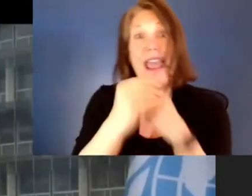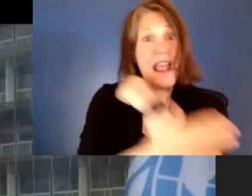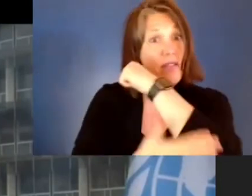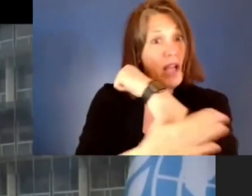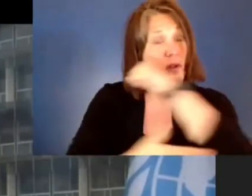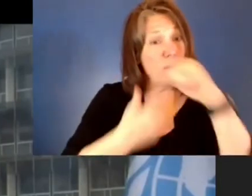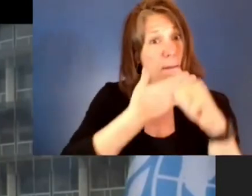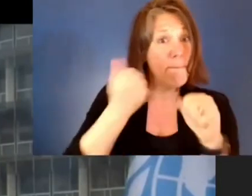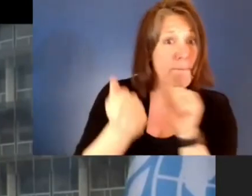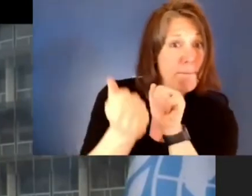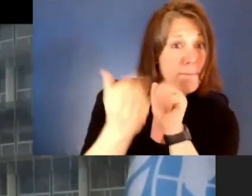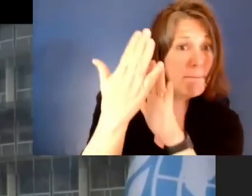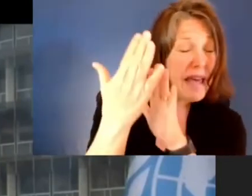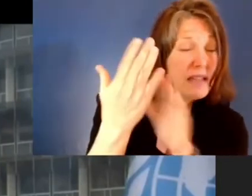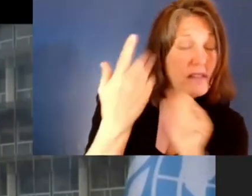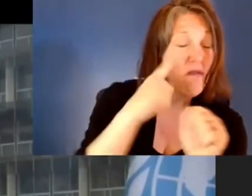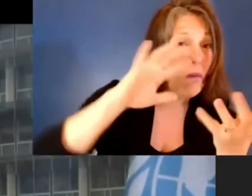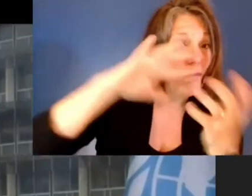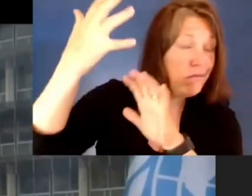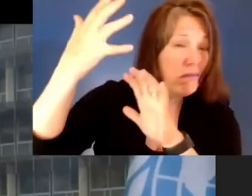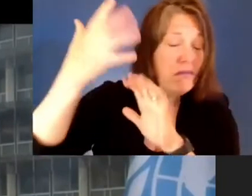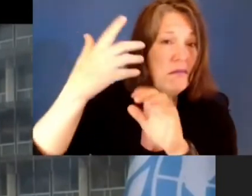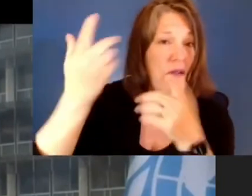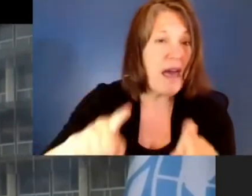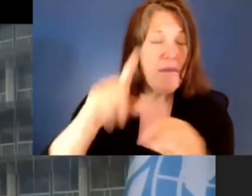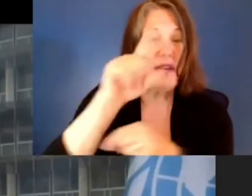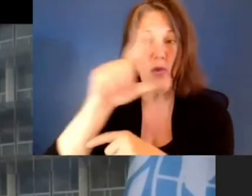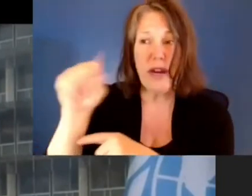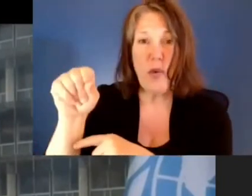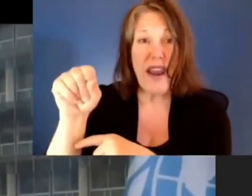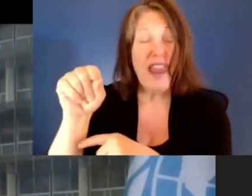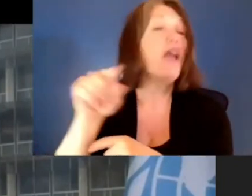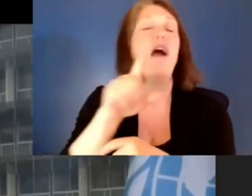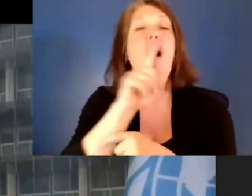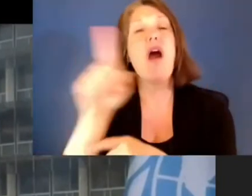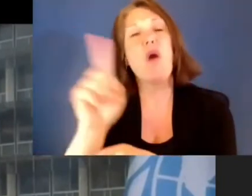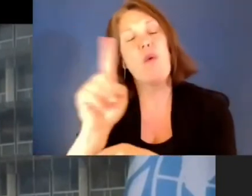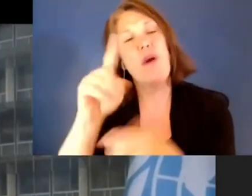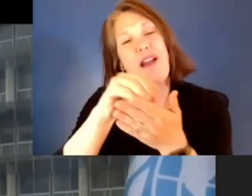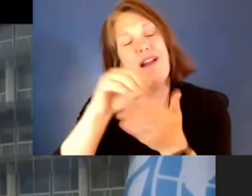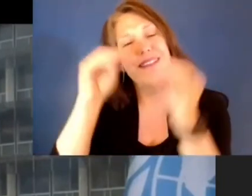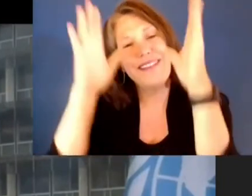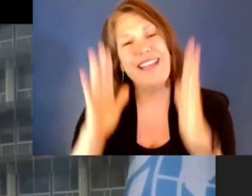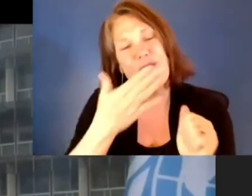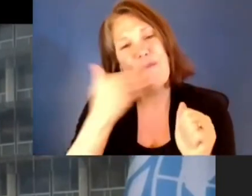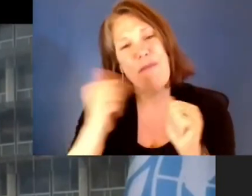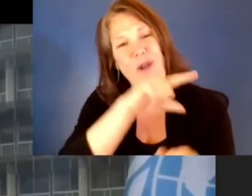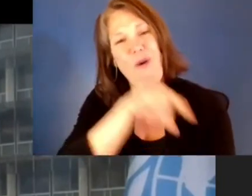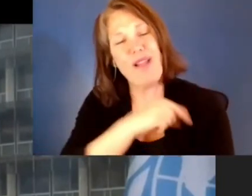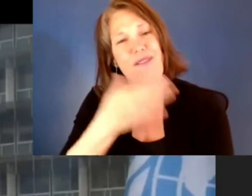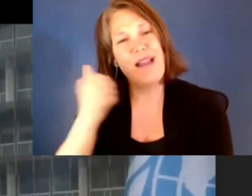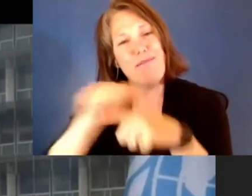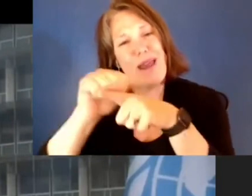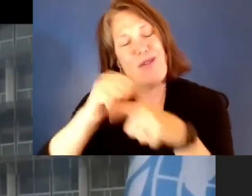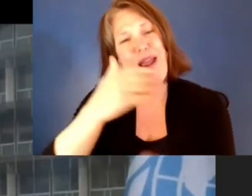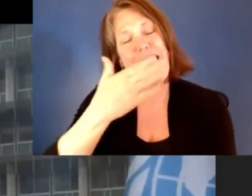disruptions of 2020 are those where teachers are better qualified, better trained and better considered. Because